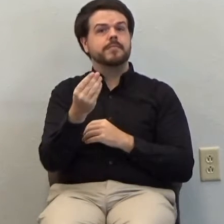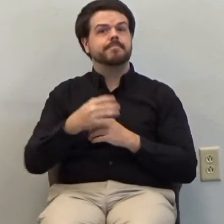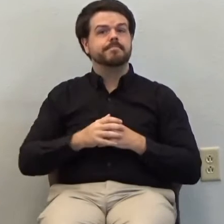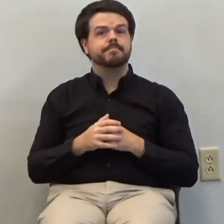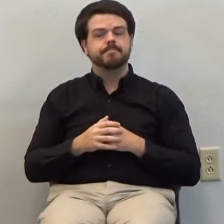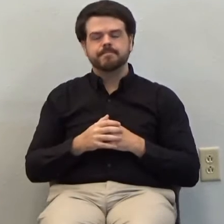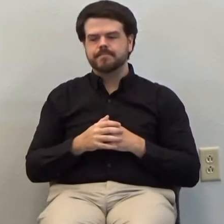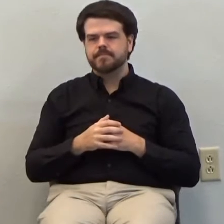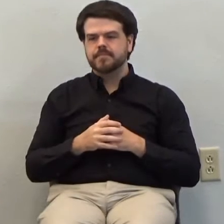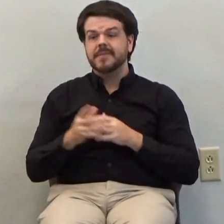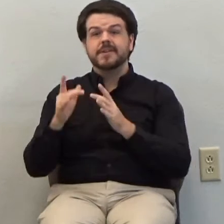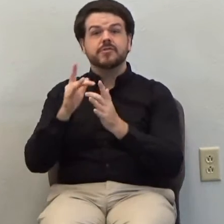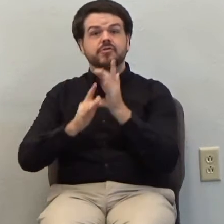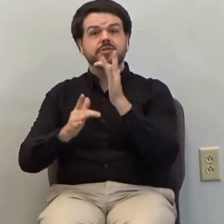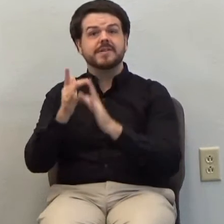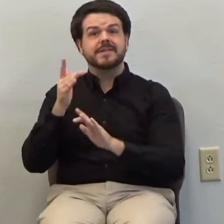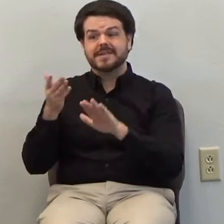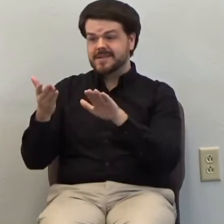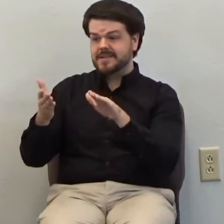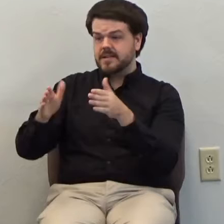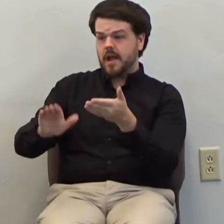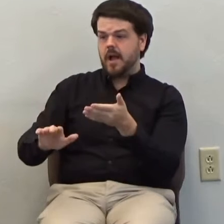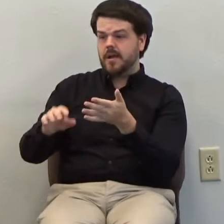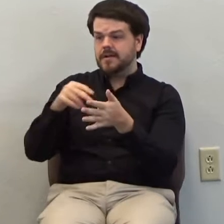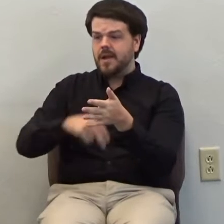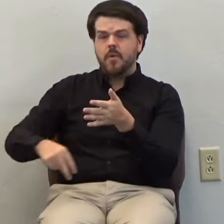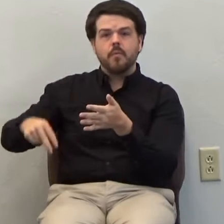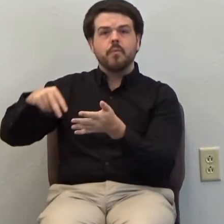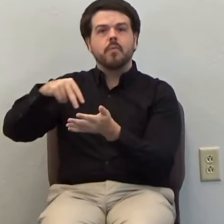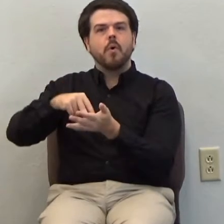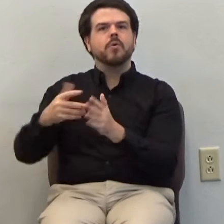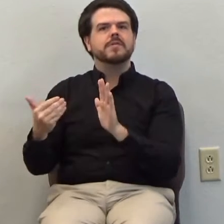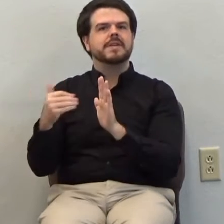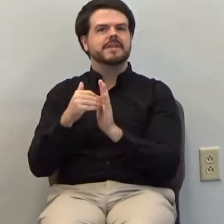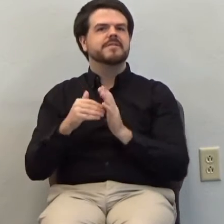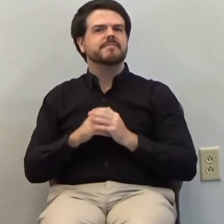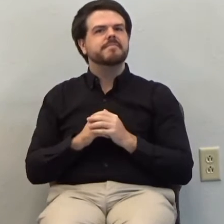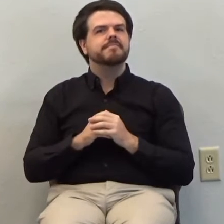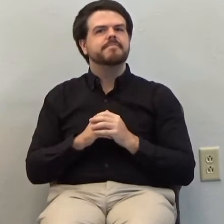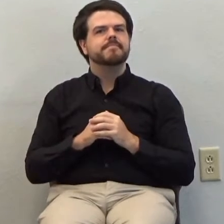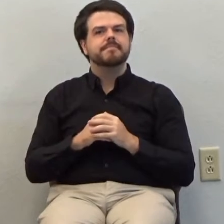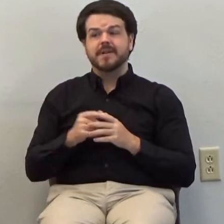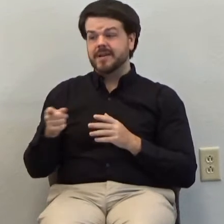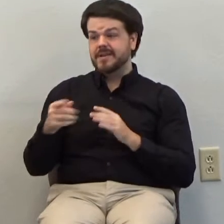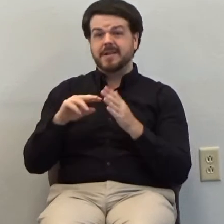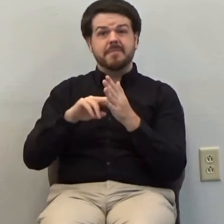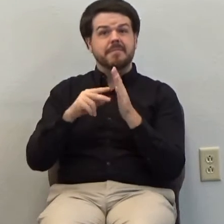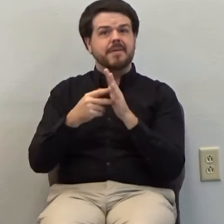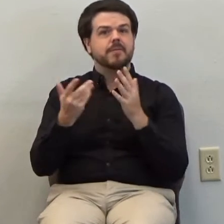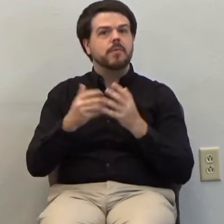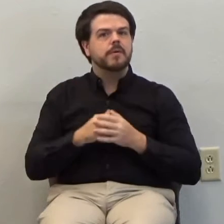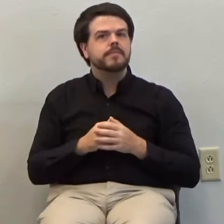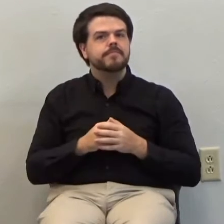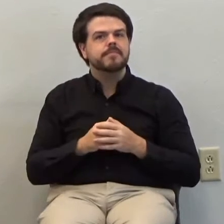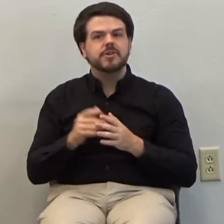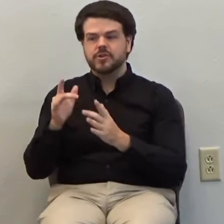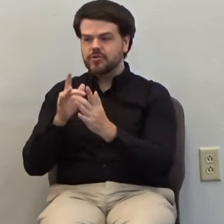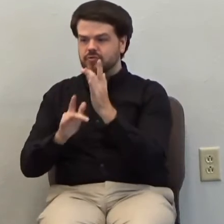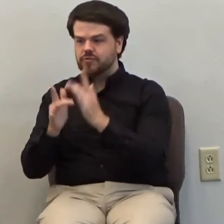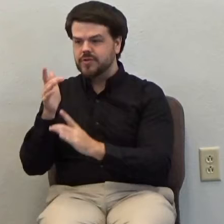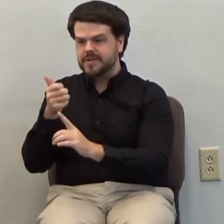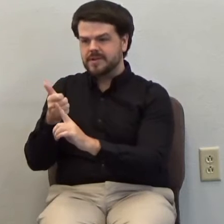words, Jesus died and rose again. These words tell us that Jesus Christ is the Lord.